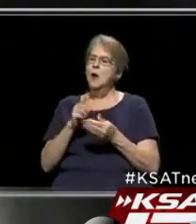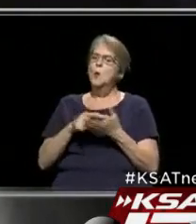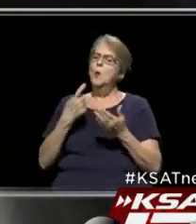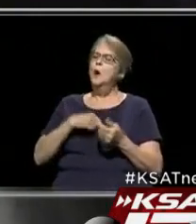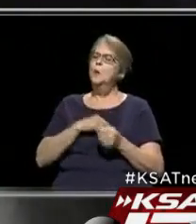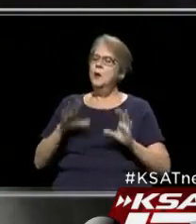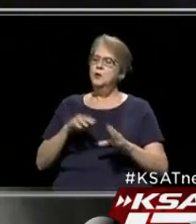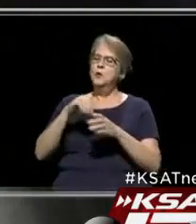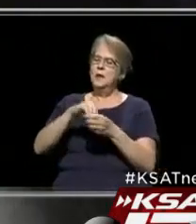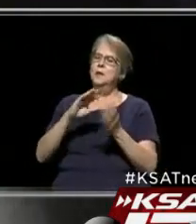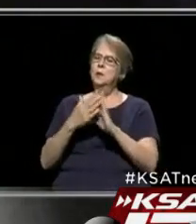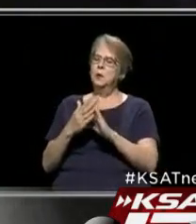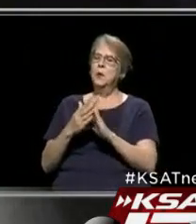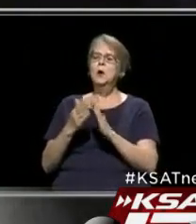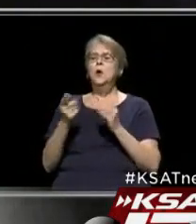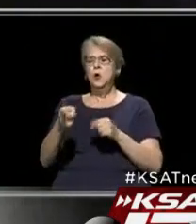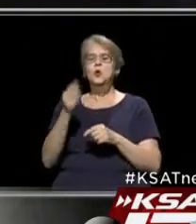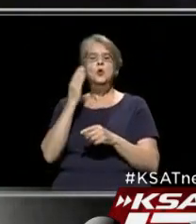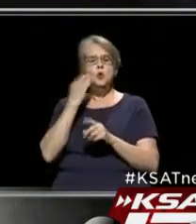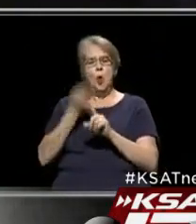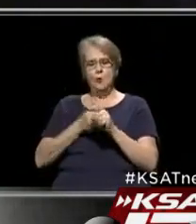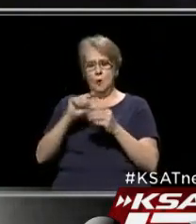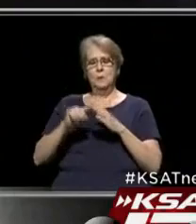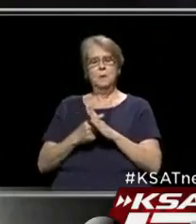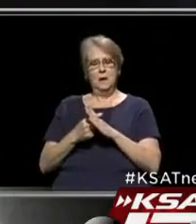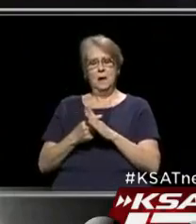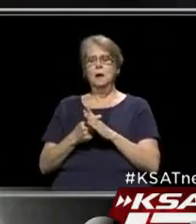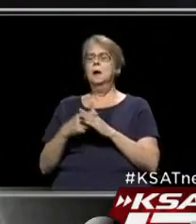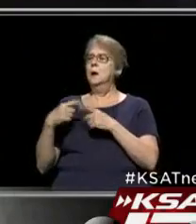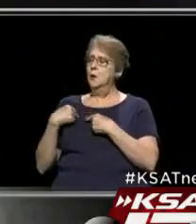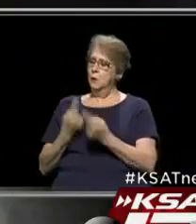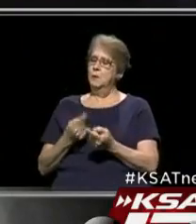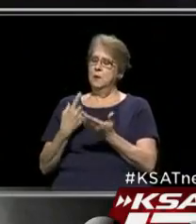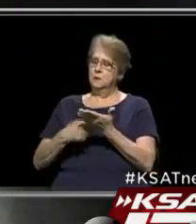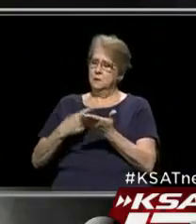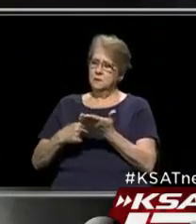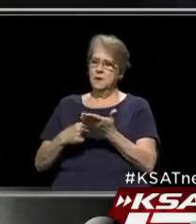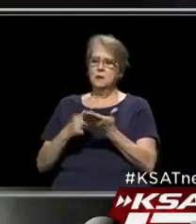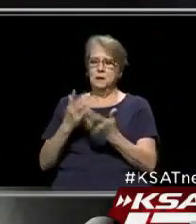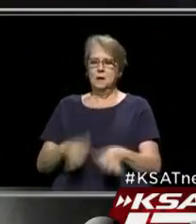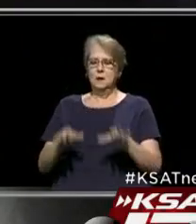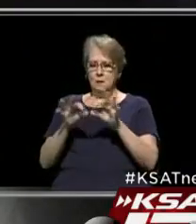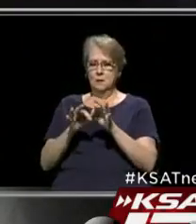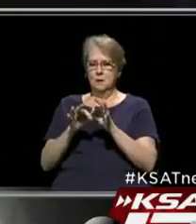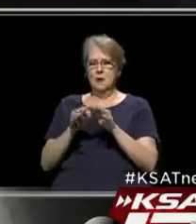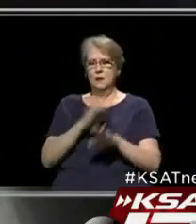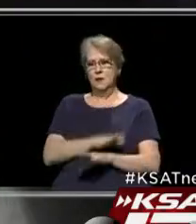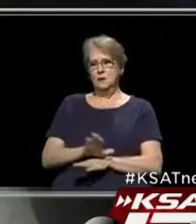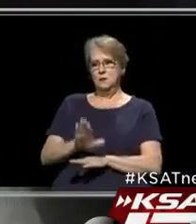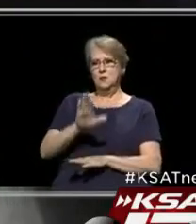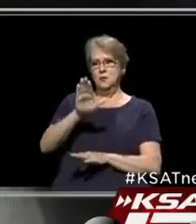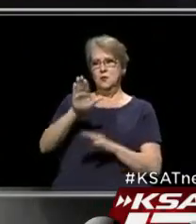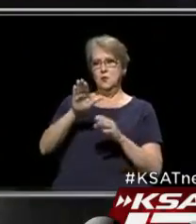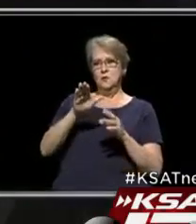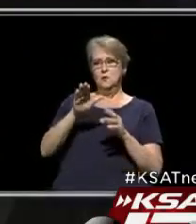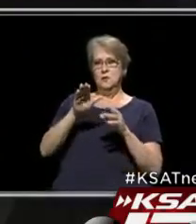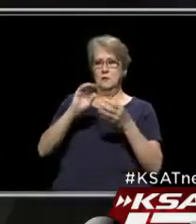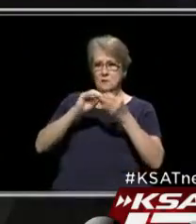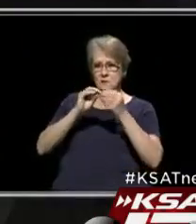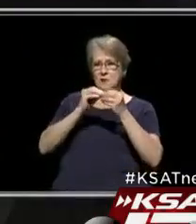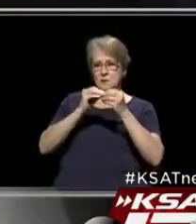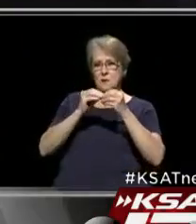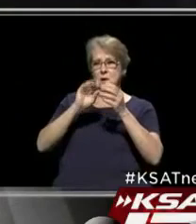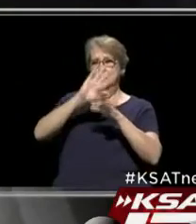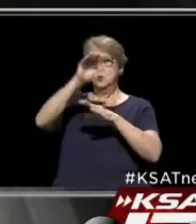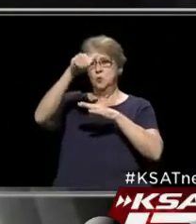out in the community. So, of course, you know from the very beginning we have been discussing the importance of flattening the curve. And so flattening that curve